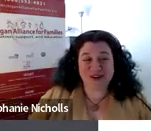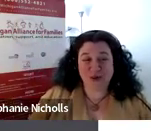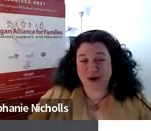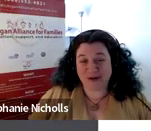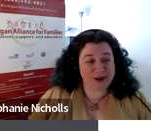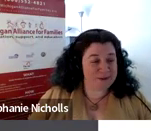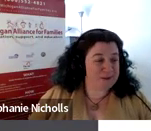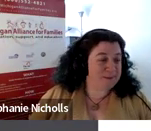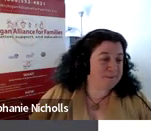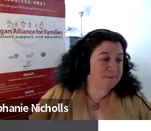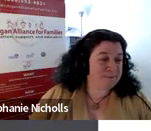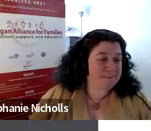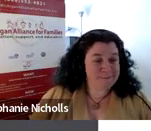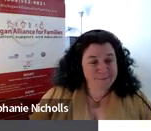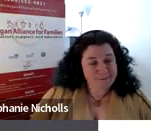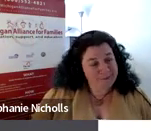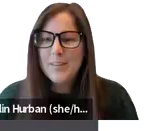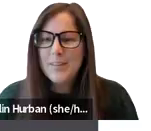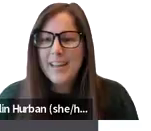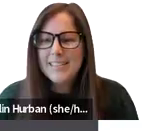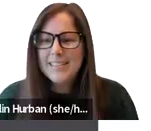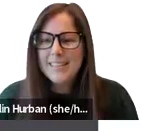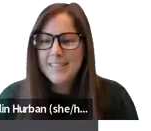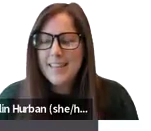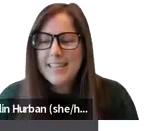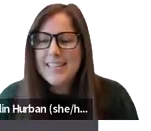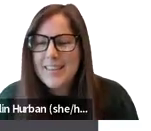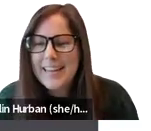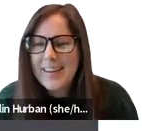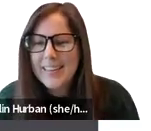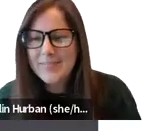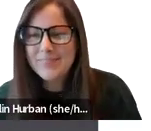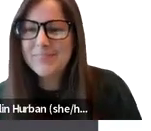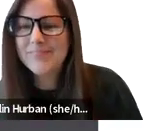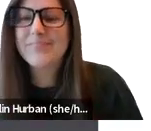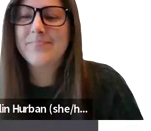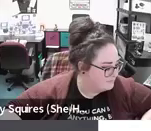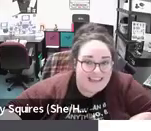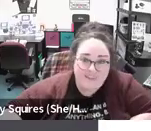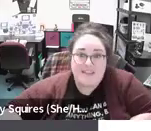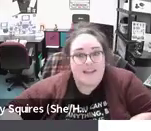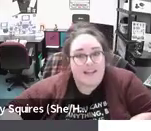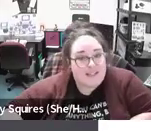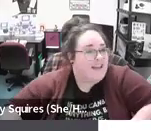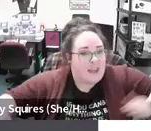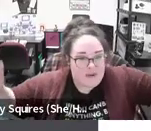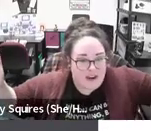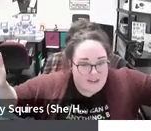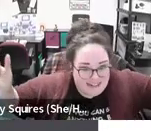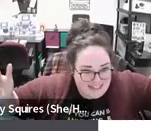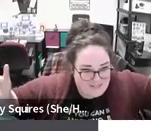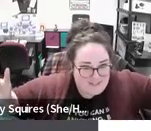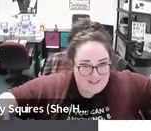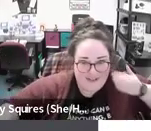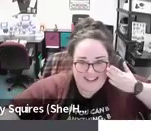mentor in your area. Wonderful. And actually, Kelly, nice. Thank you,